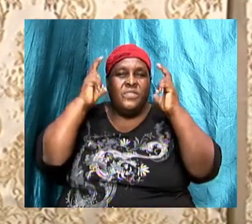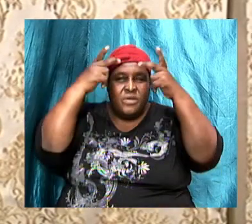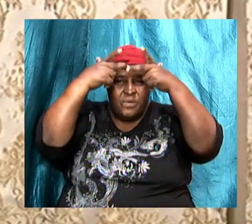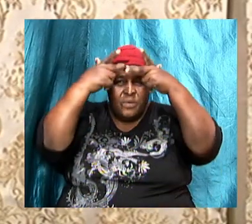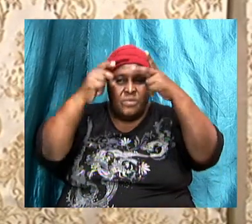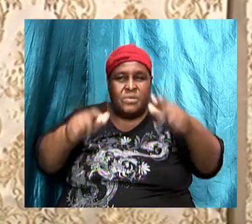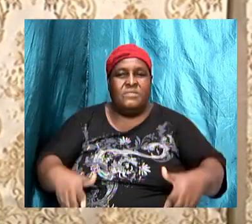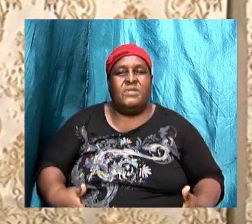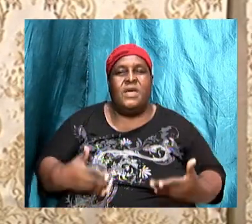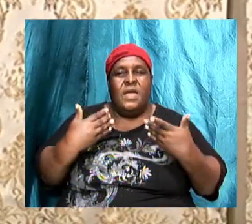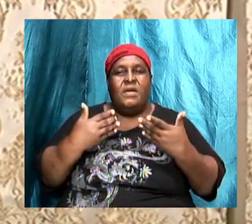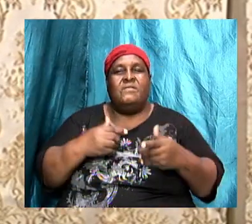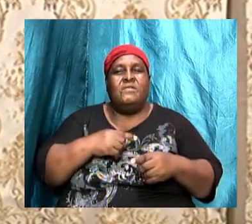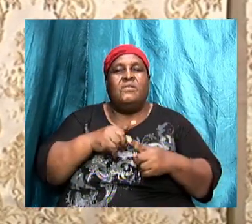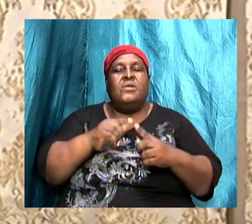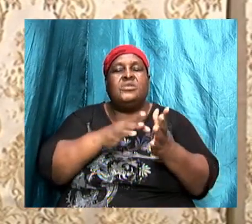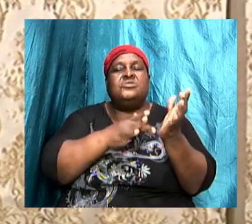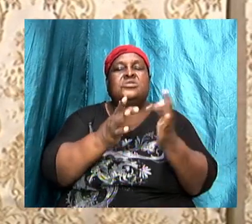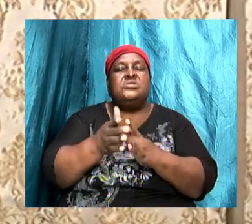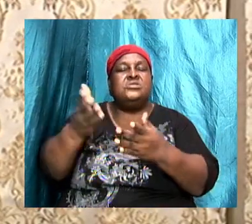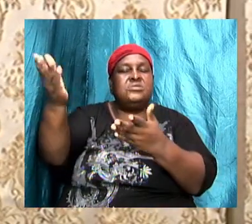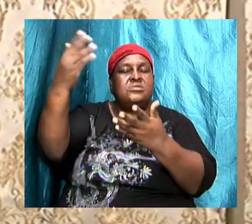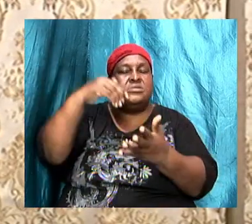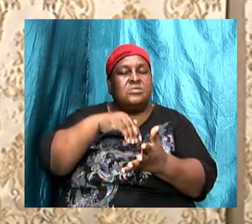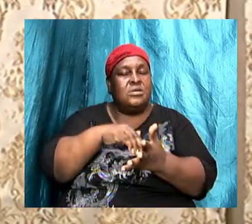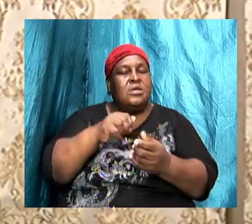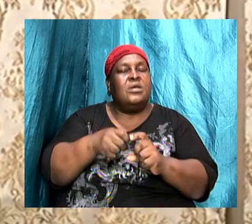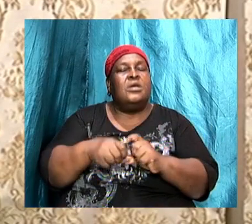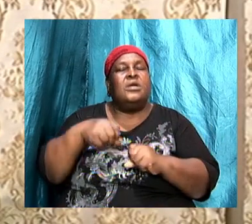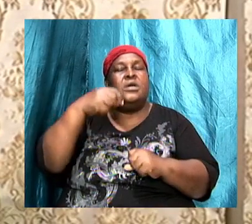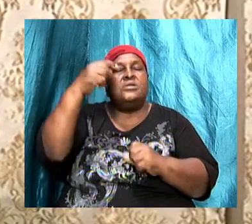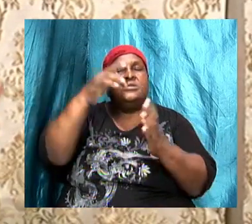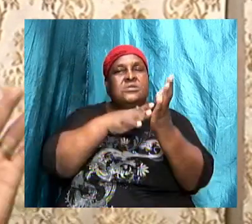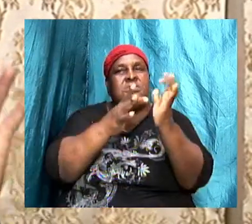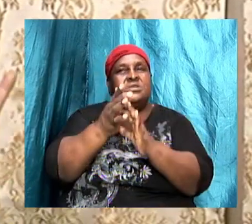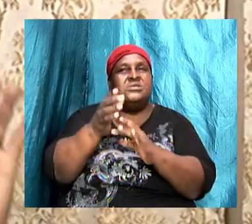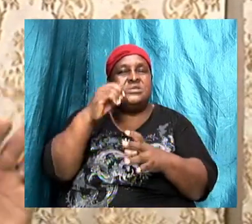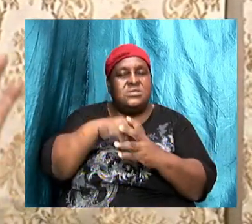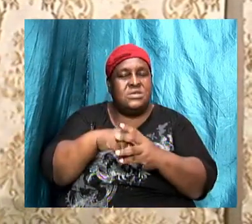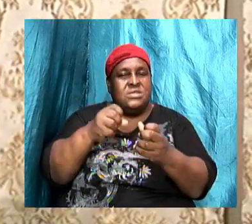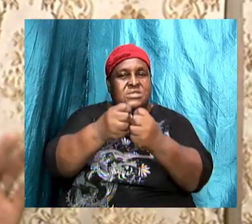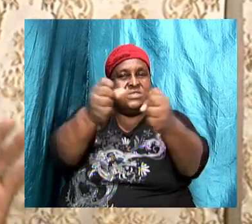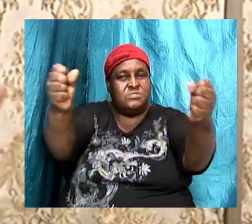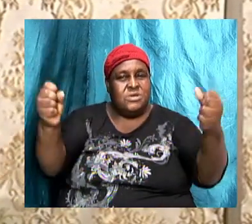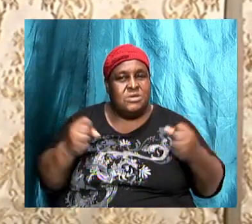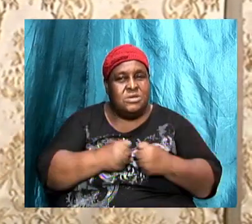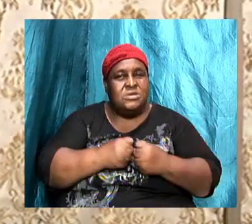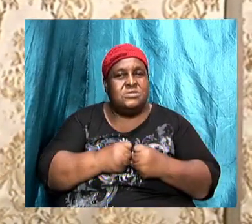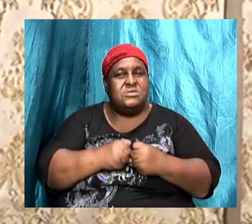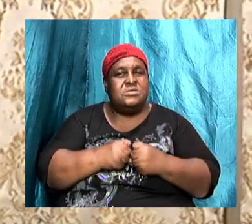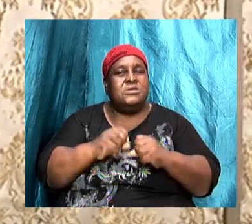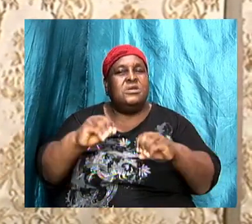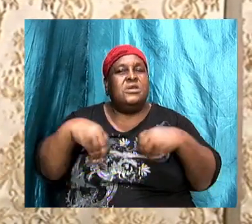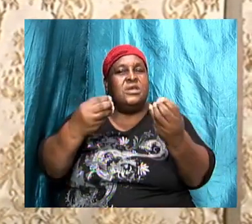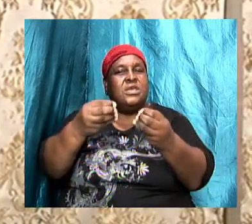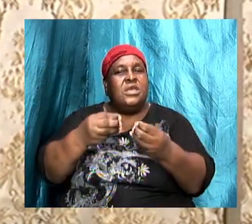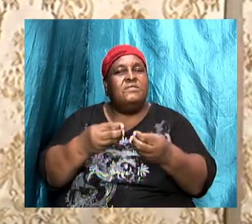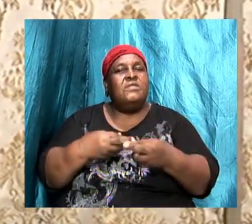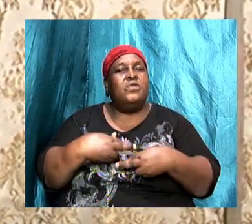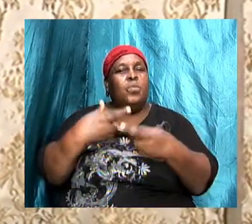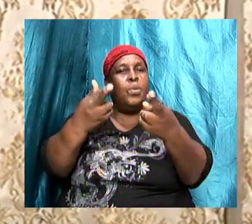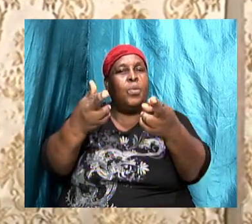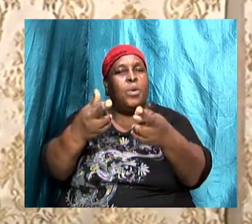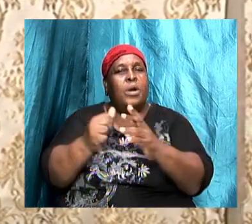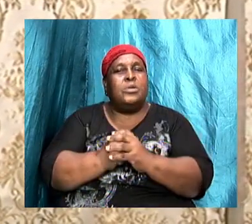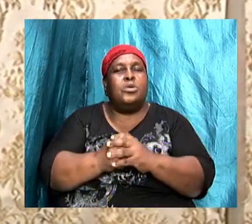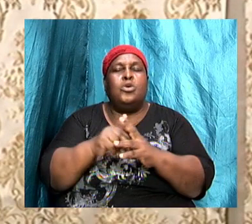comes and he's in that space where he's giving those rewards out. Let no man steal